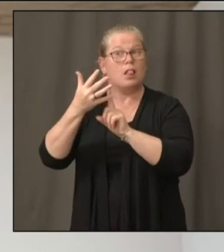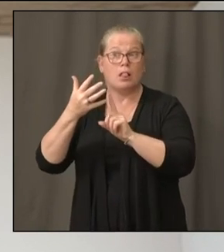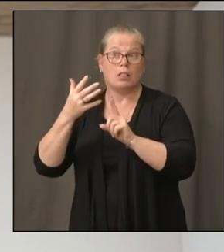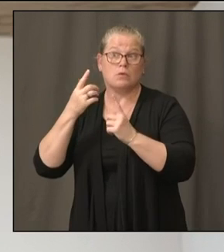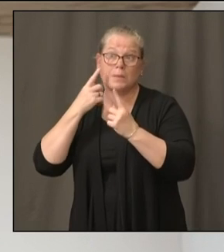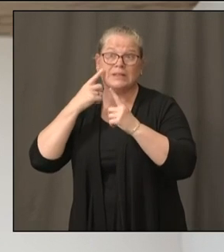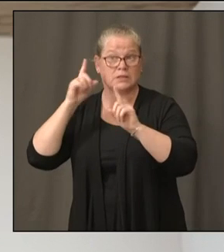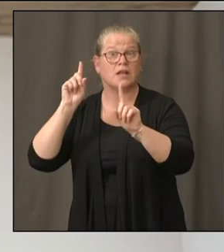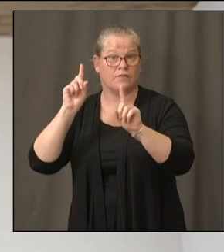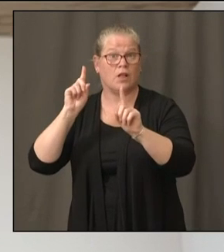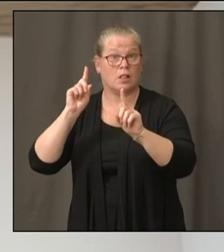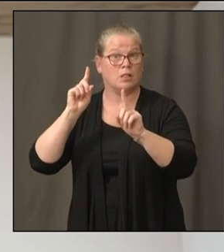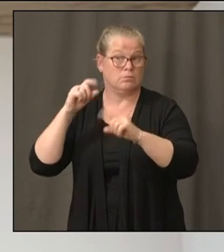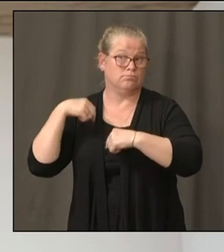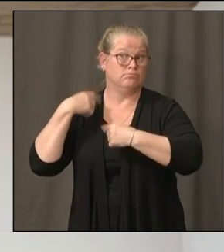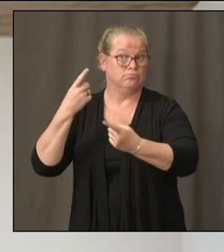them.